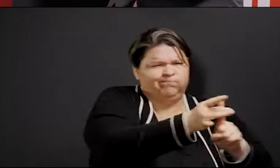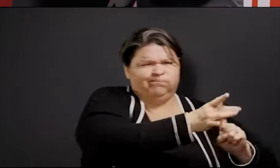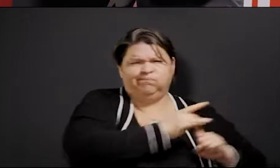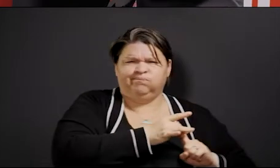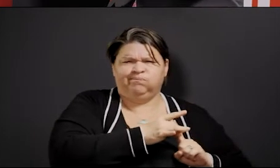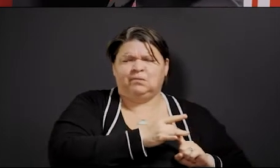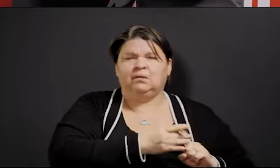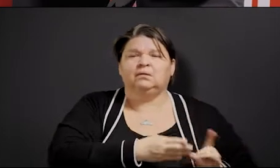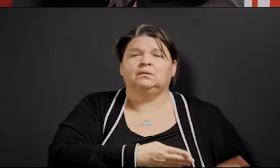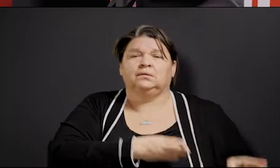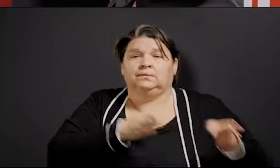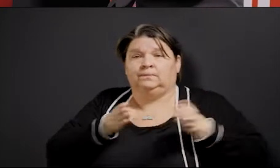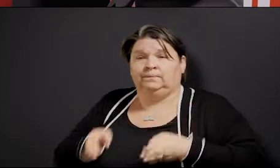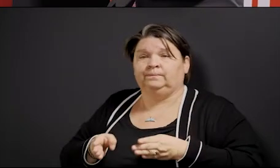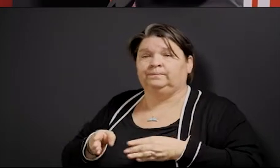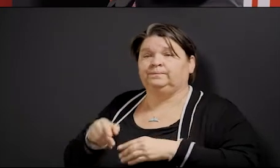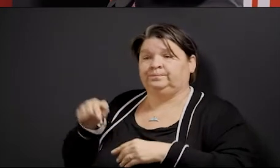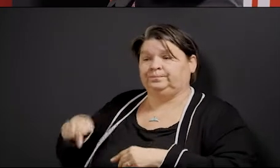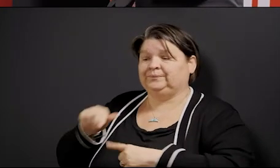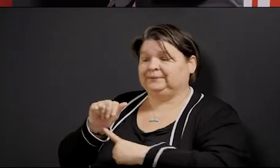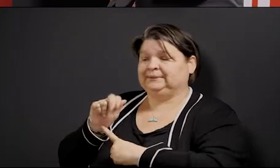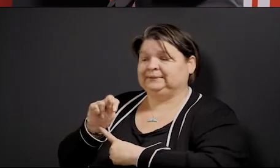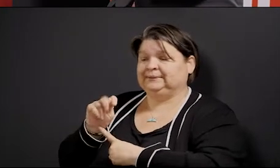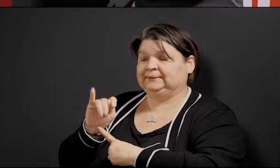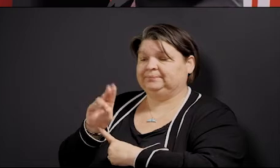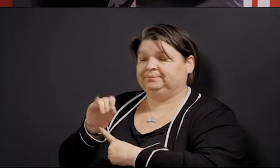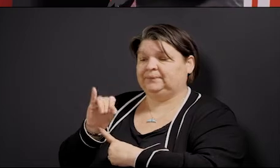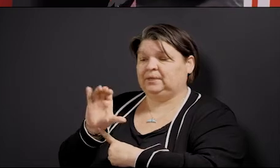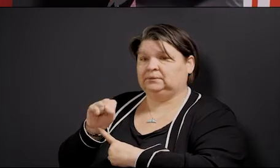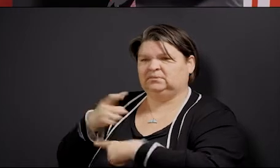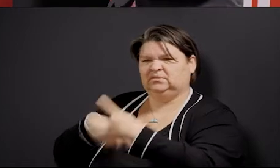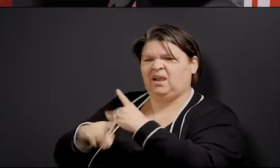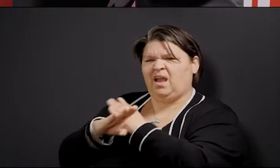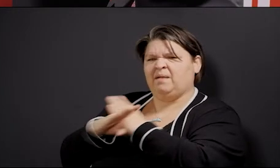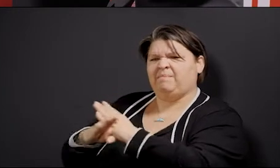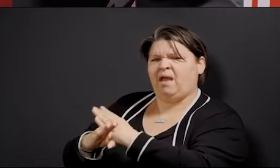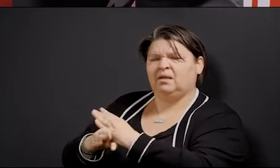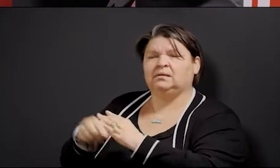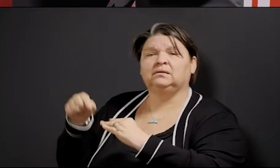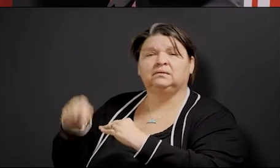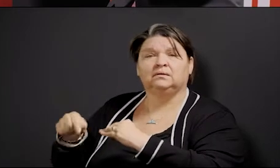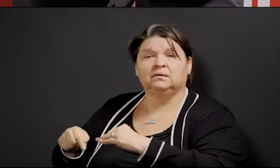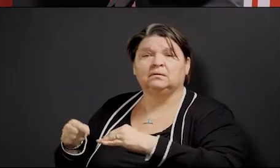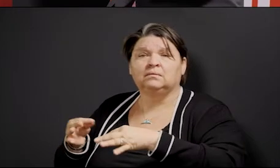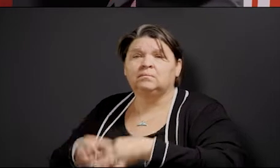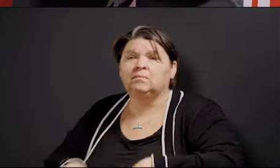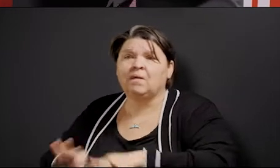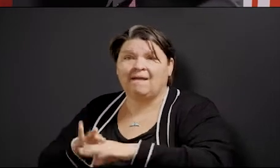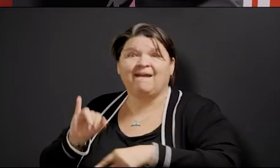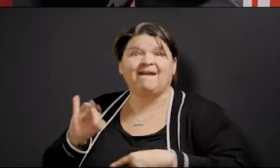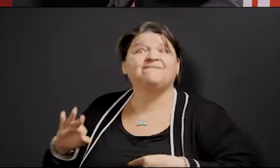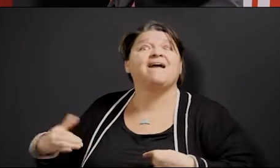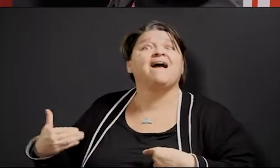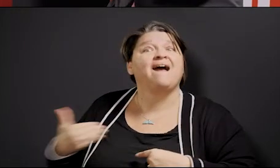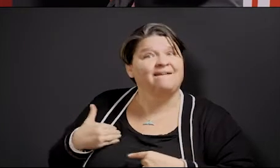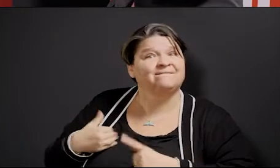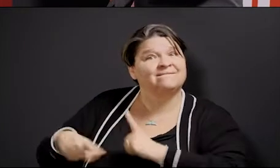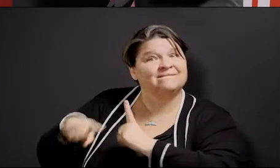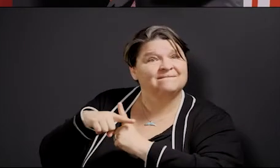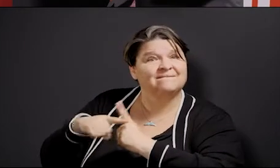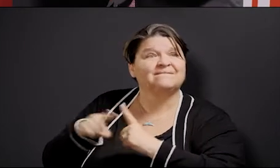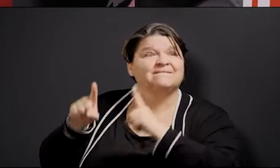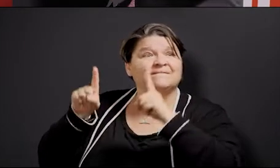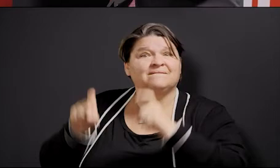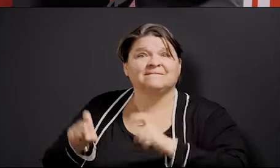weeks and months after someone is infected. And we hope that they will show us who's been infected